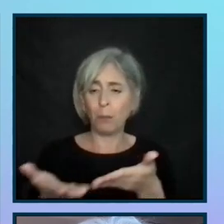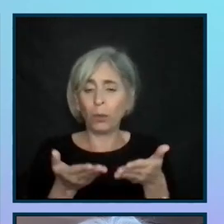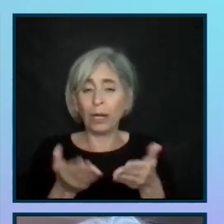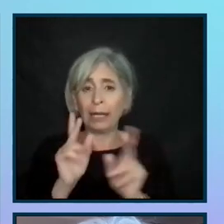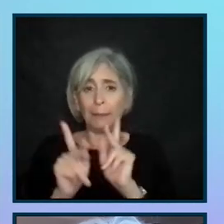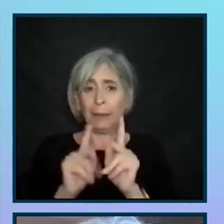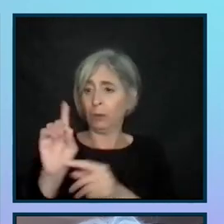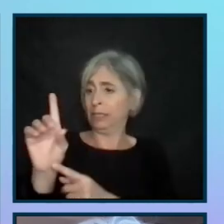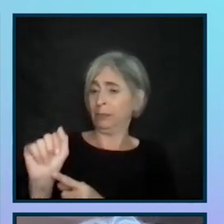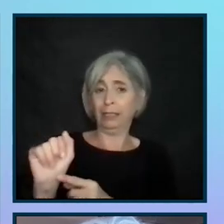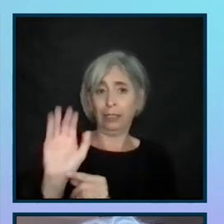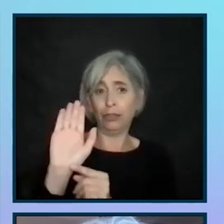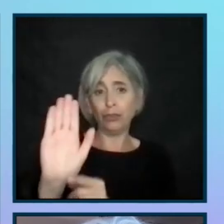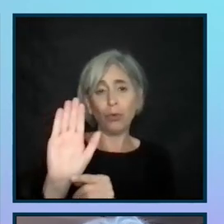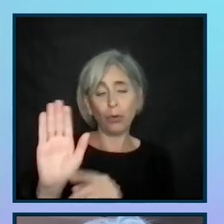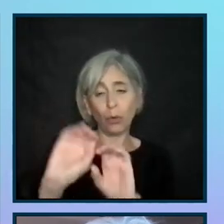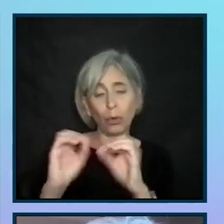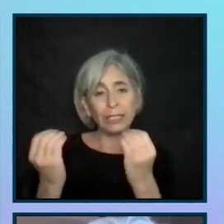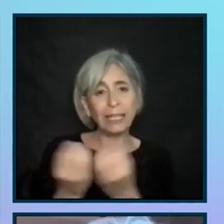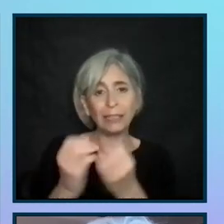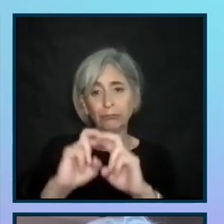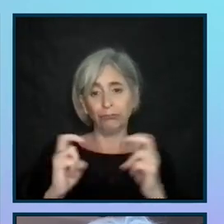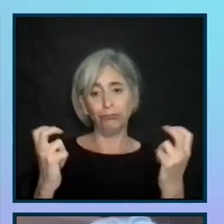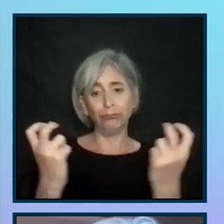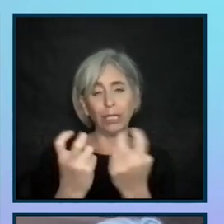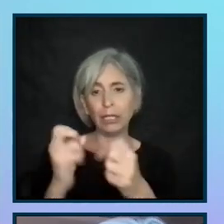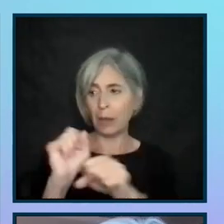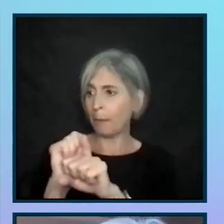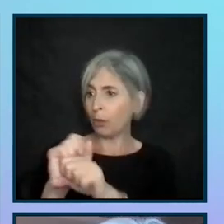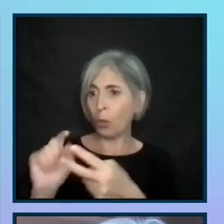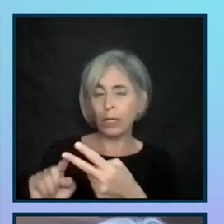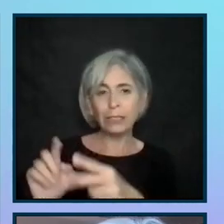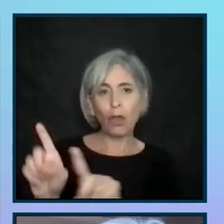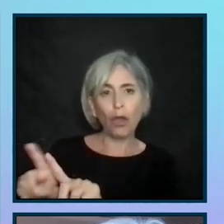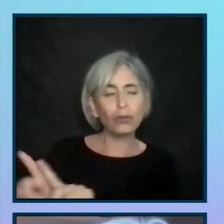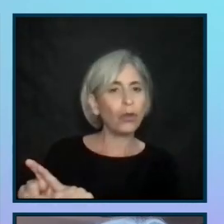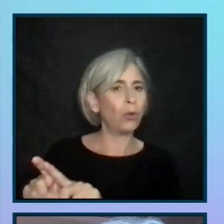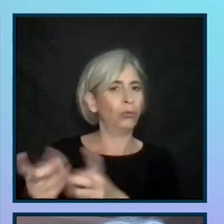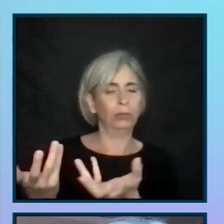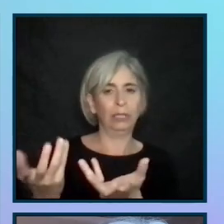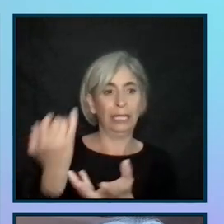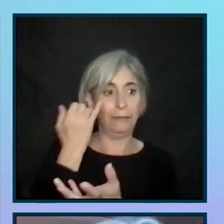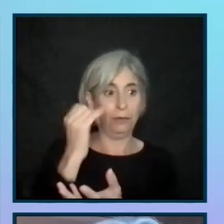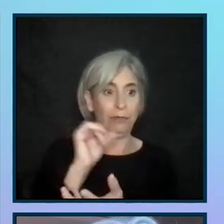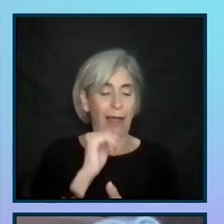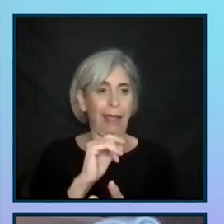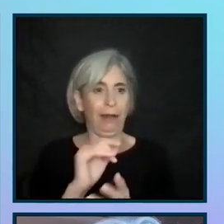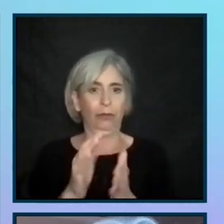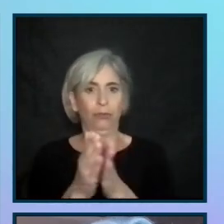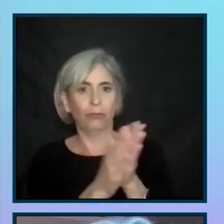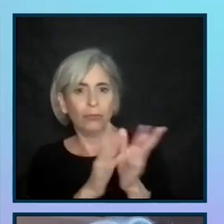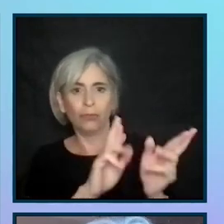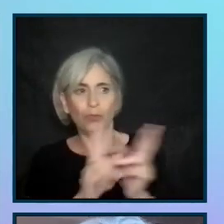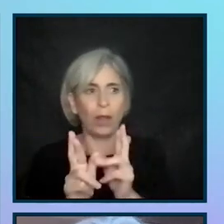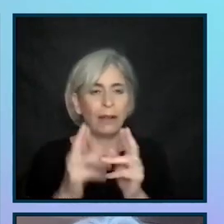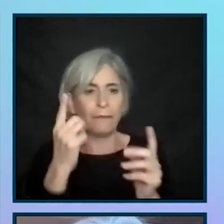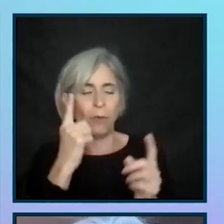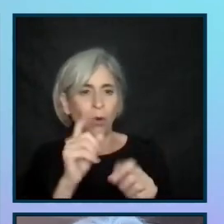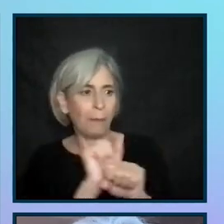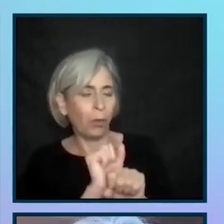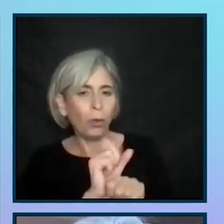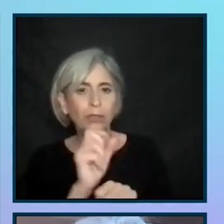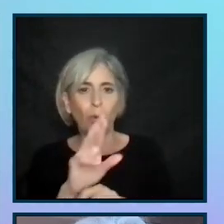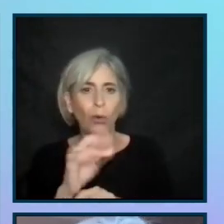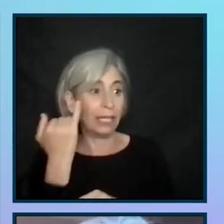disabilities into the organization as employees. And if you don't, if you're not ramped up yet with employees, or